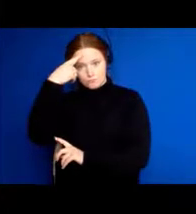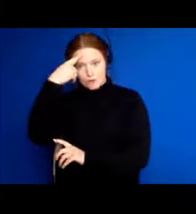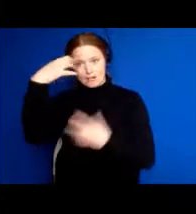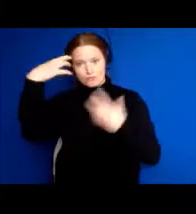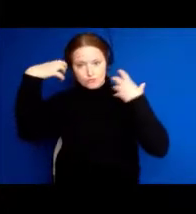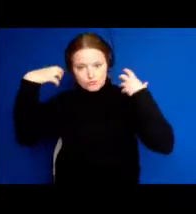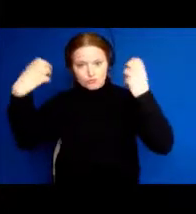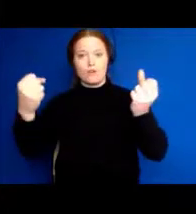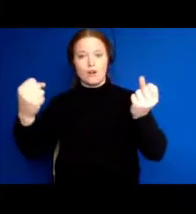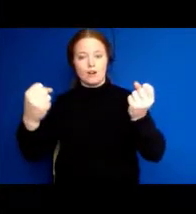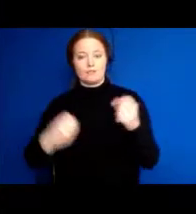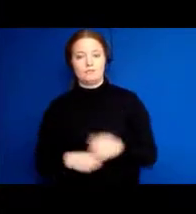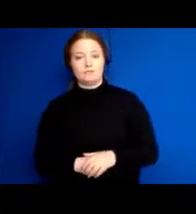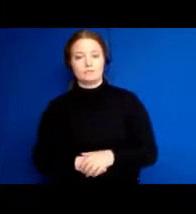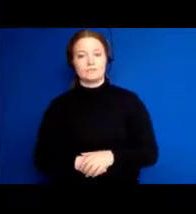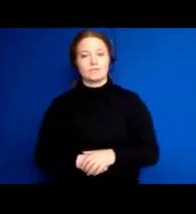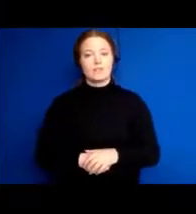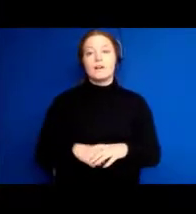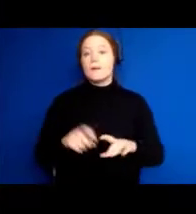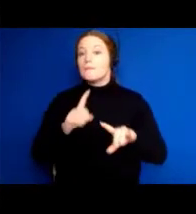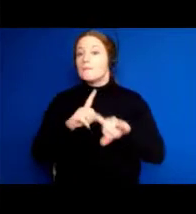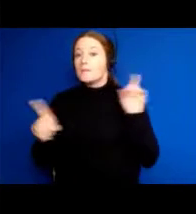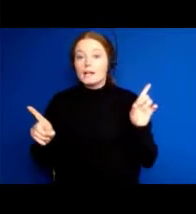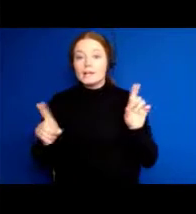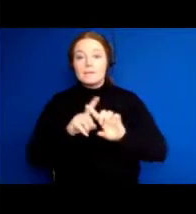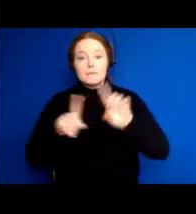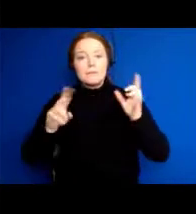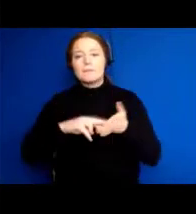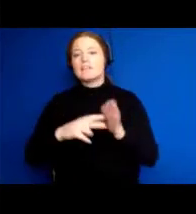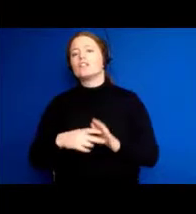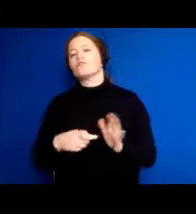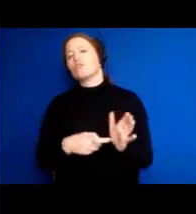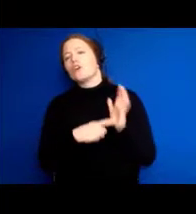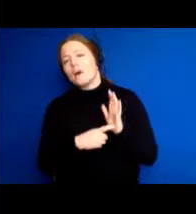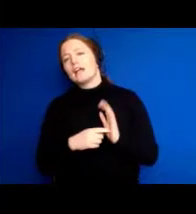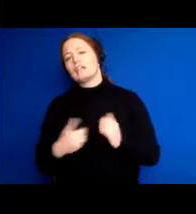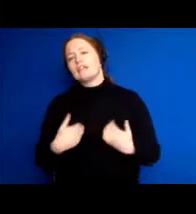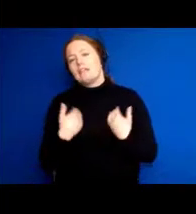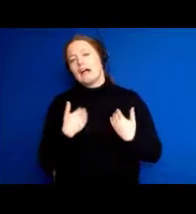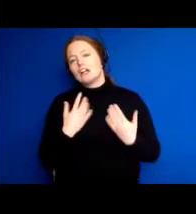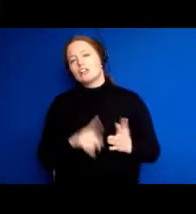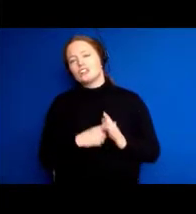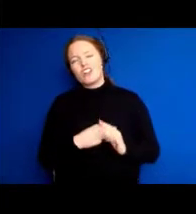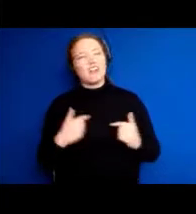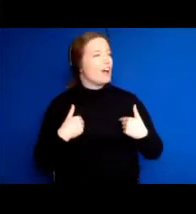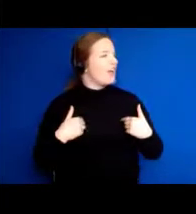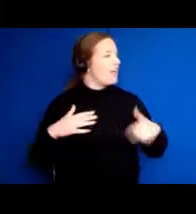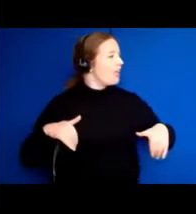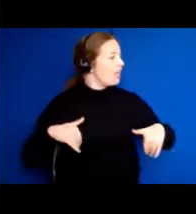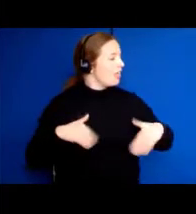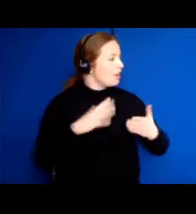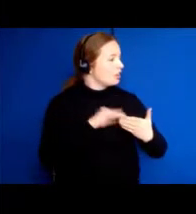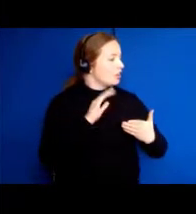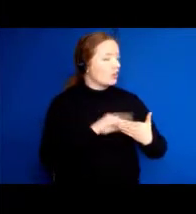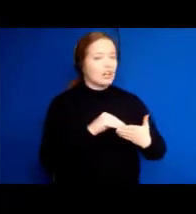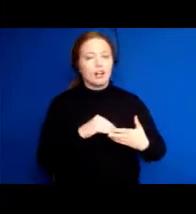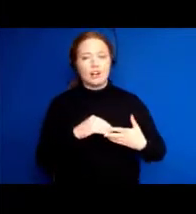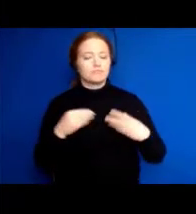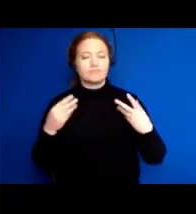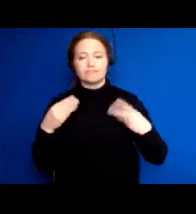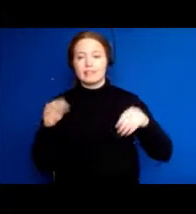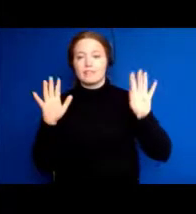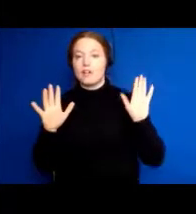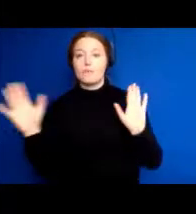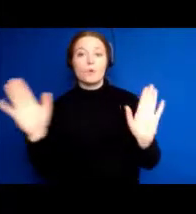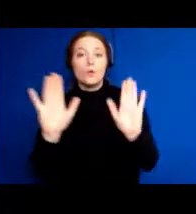physical exercise, you know, if you're looking for something to do, and a lot of people have done this during COVID, you know, they've picked up